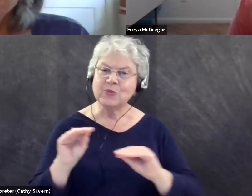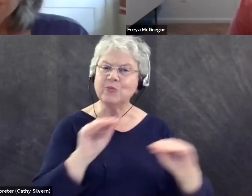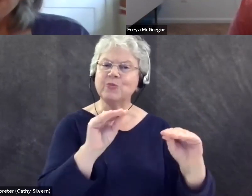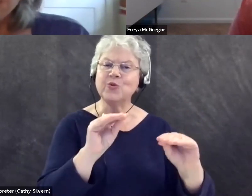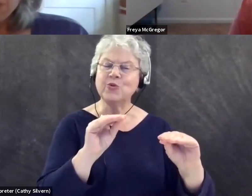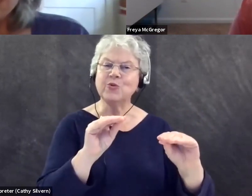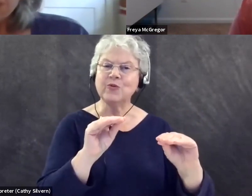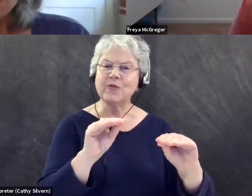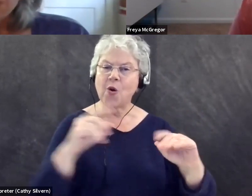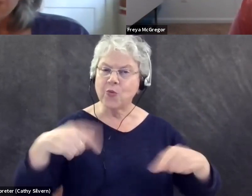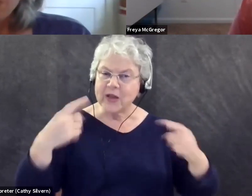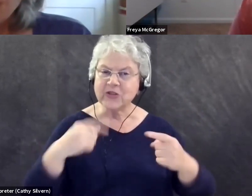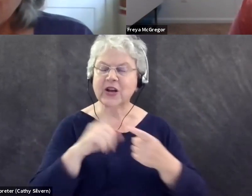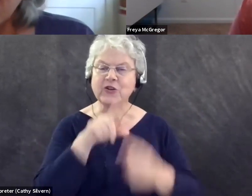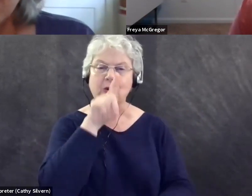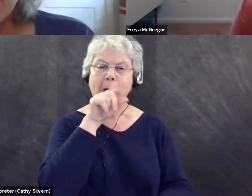locations?